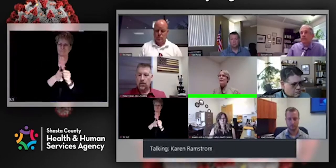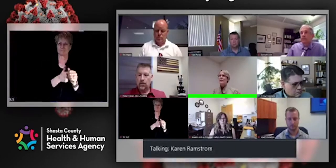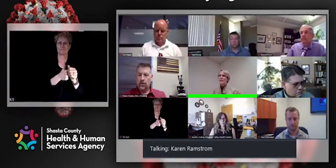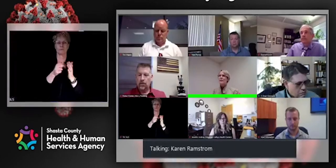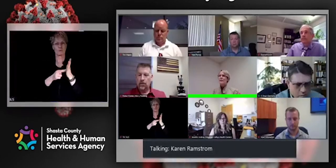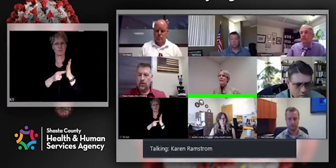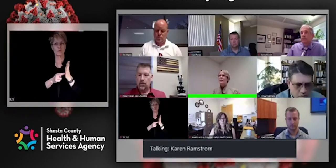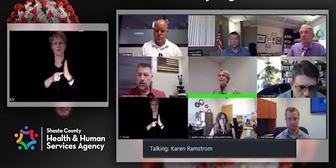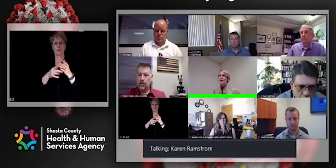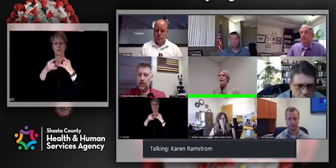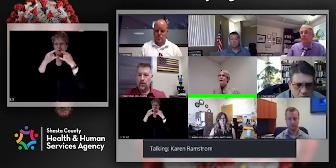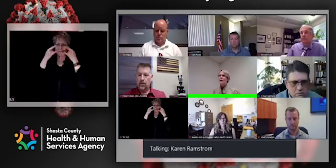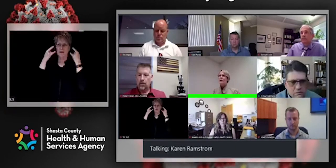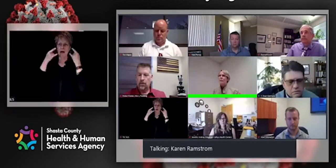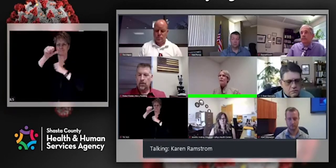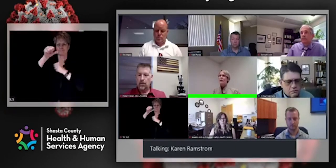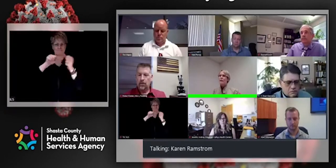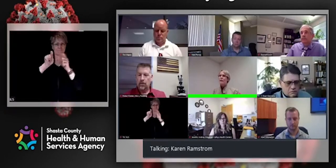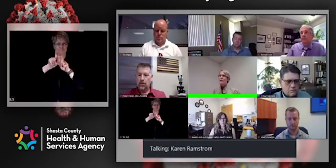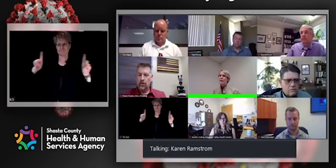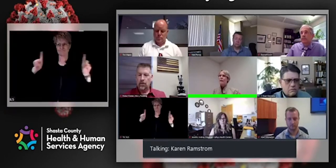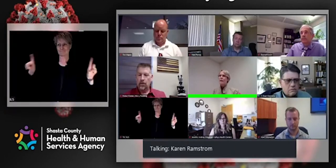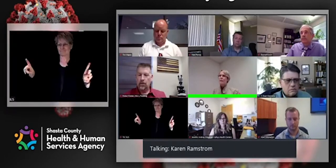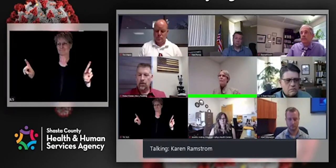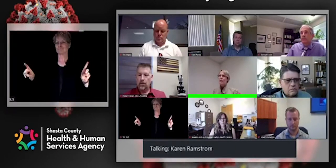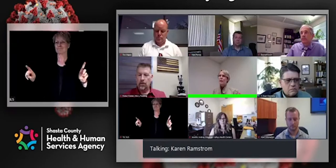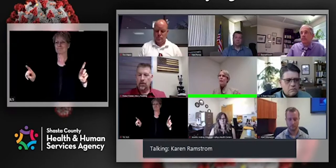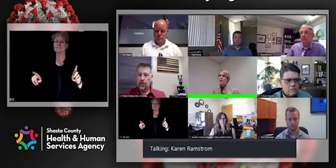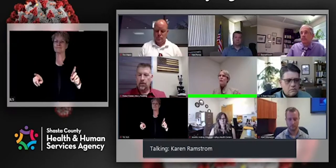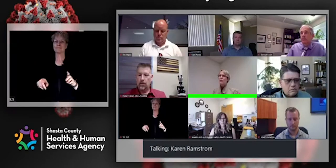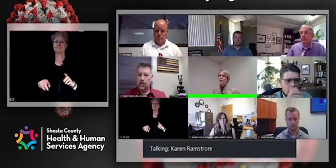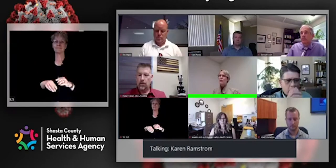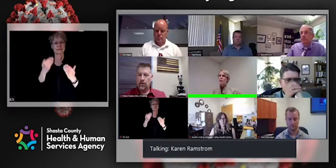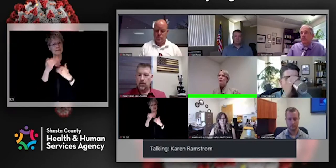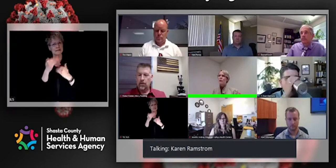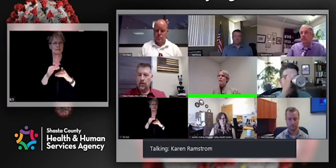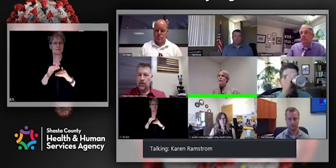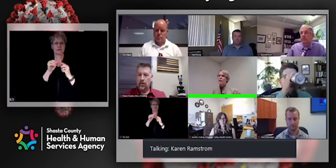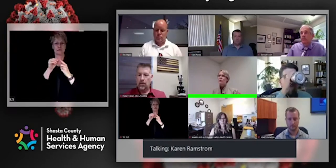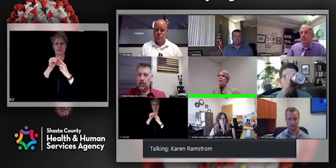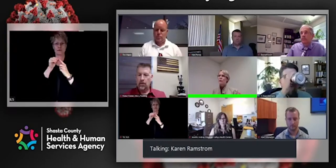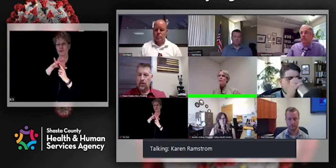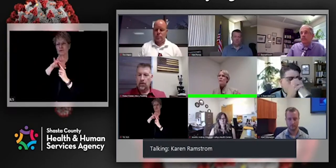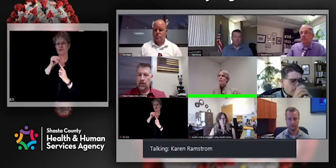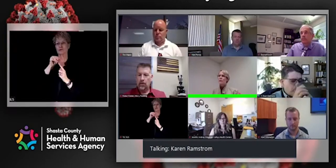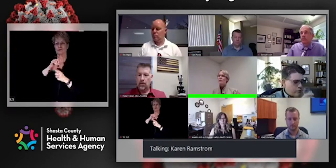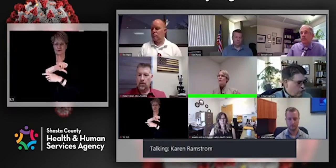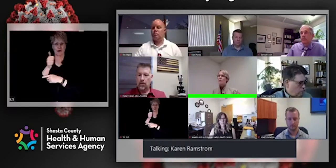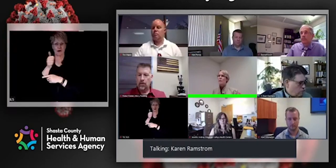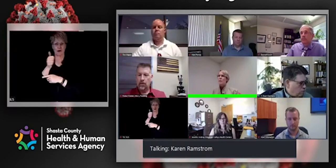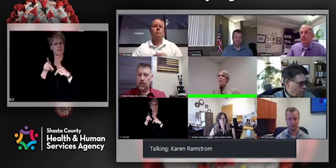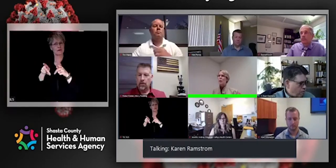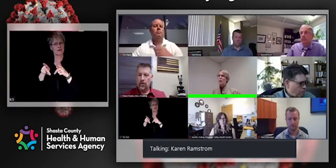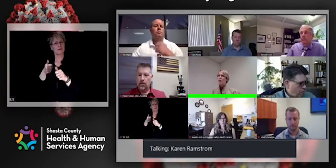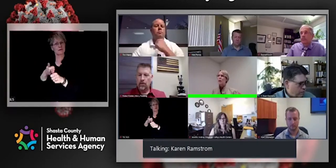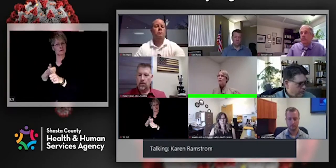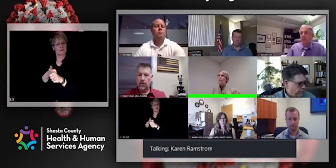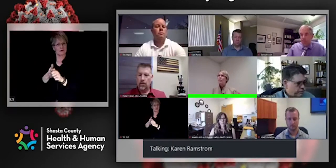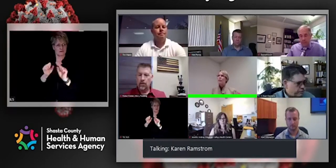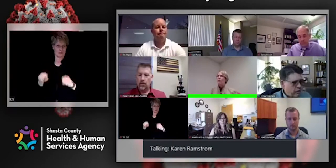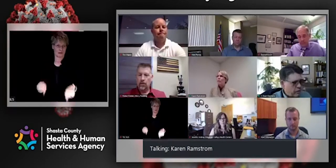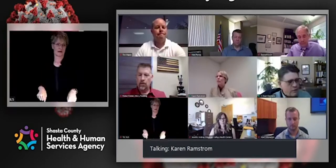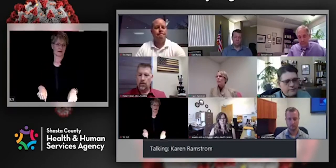physically distance and limit exposure to other individuals as much as possible.